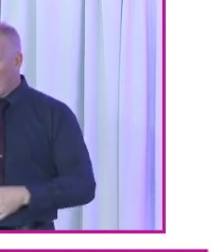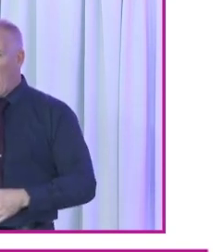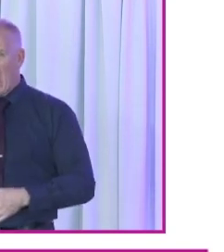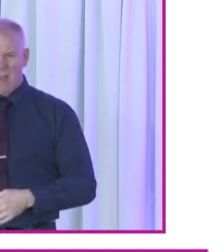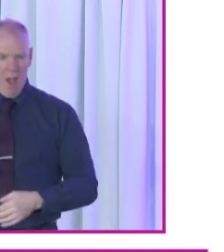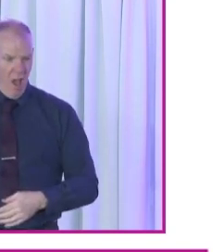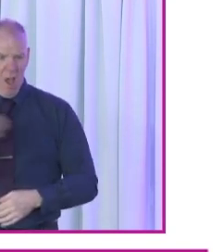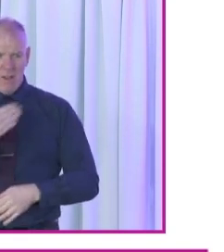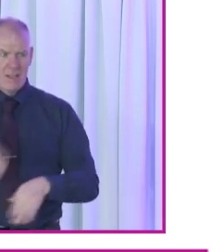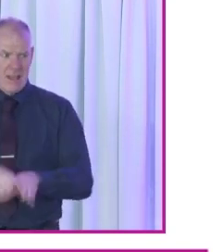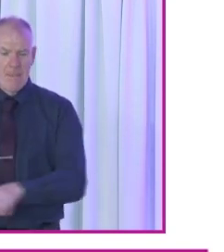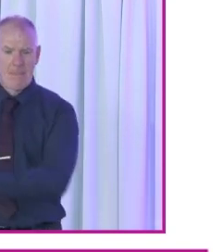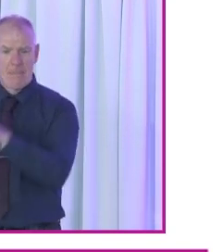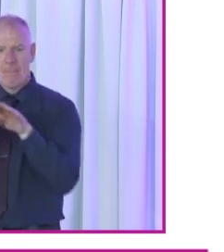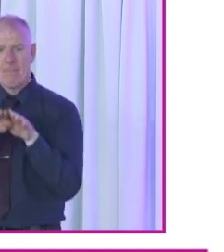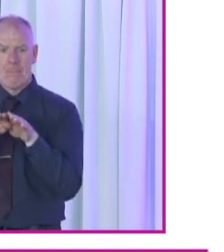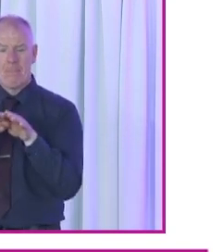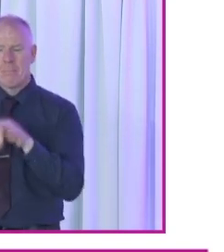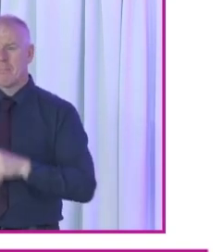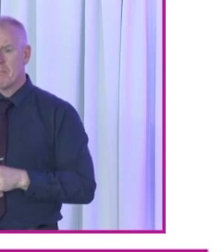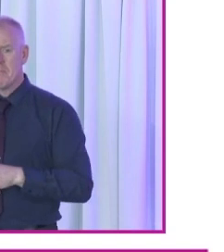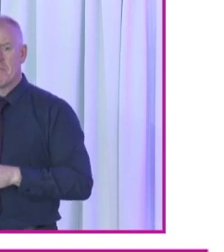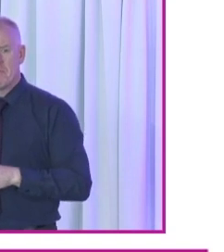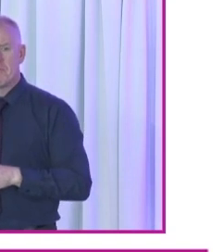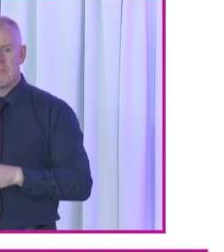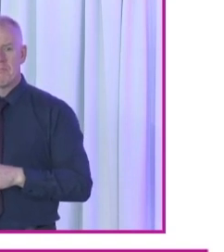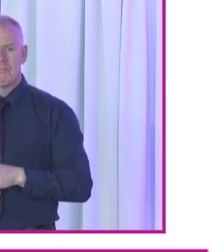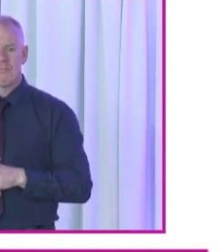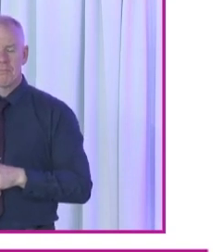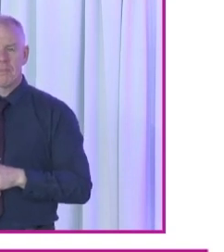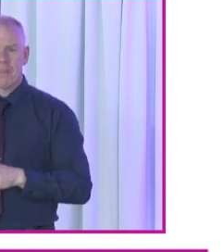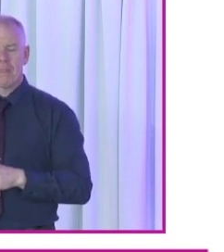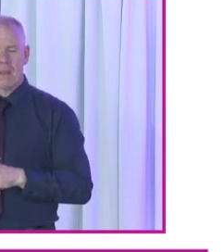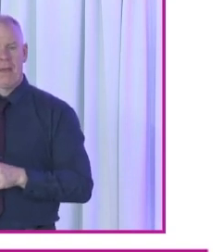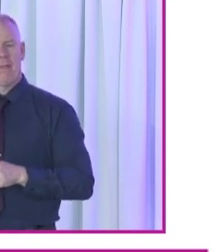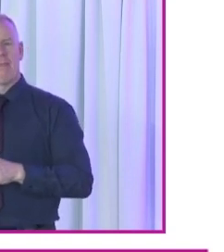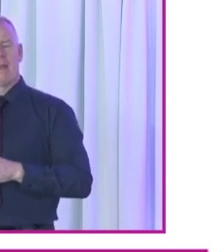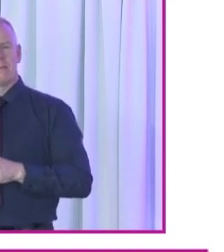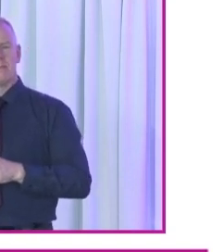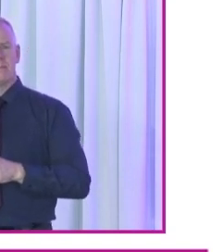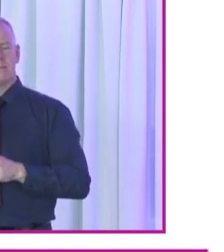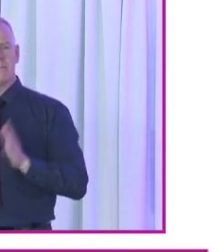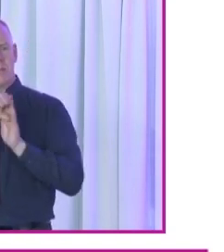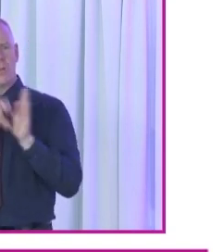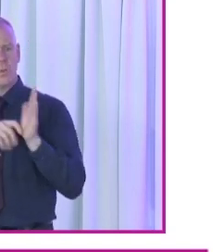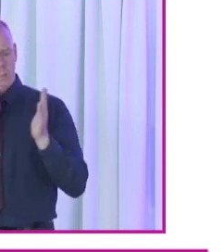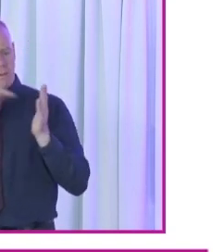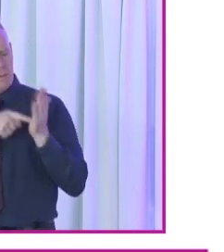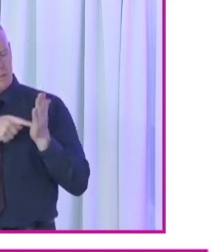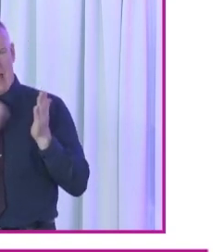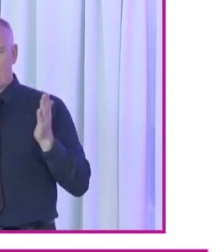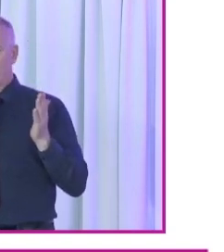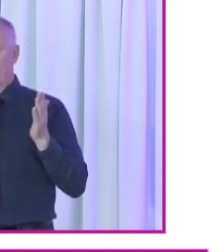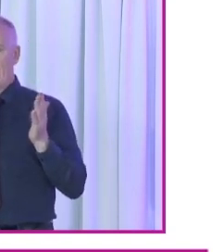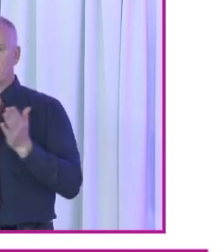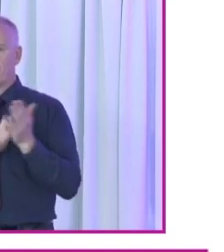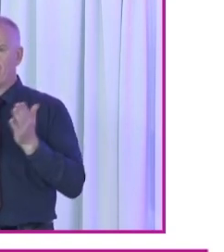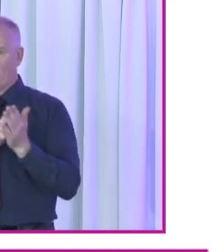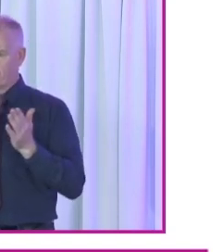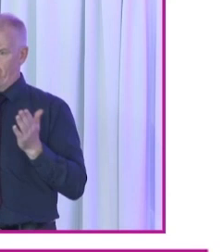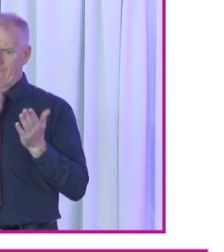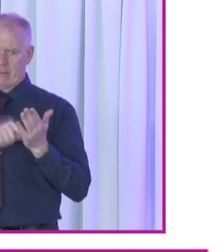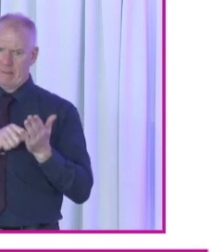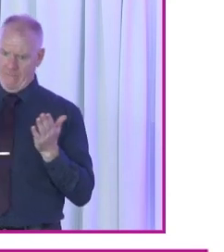design approach. And I really think that that, as our constitution notes, that we have the right to vote in private.